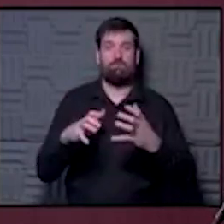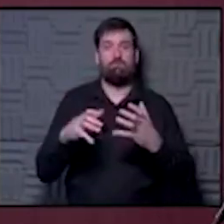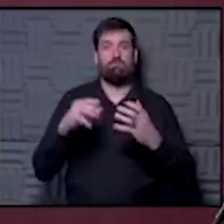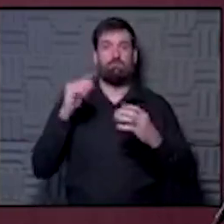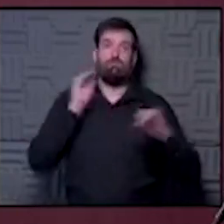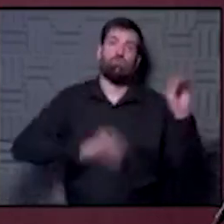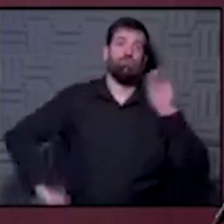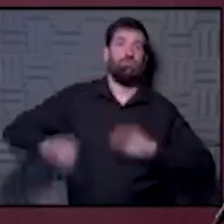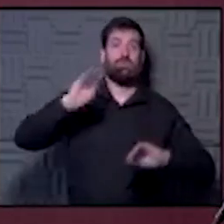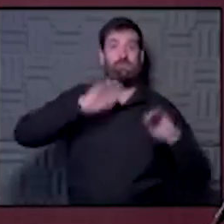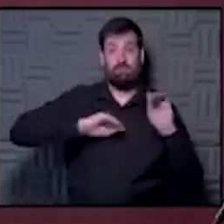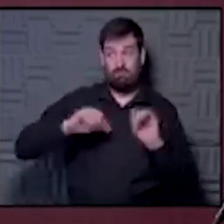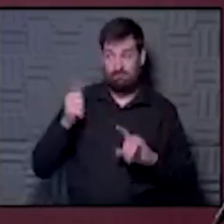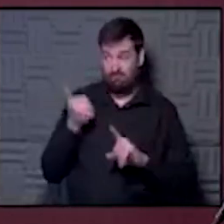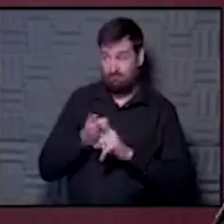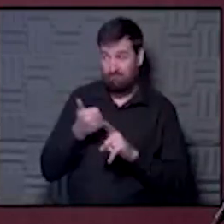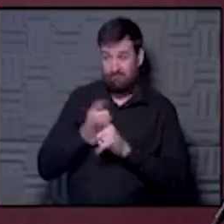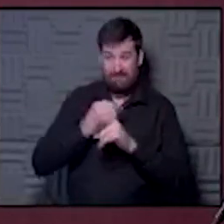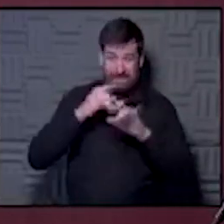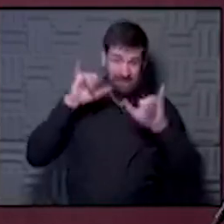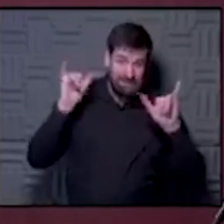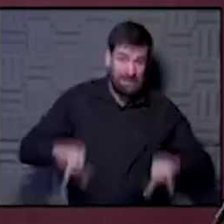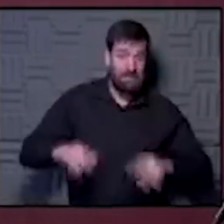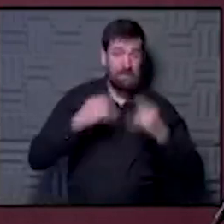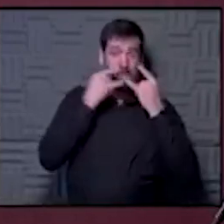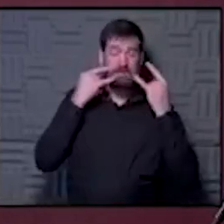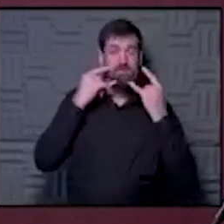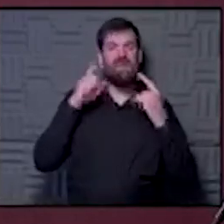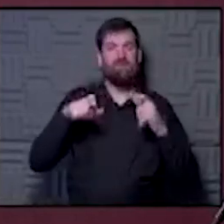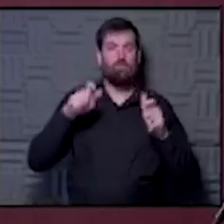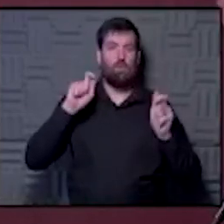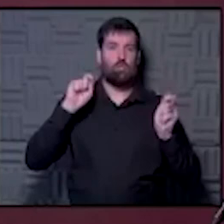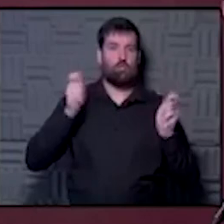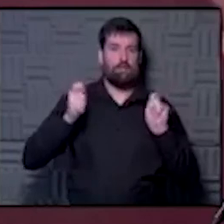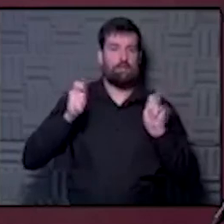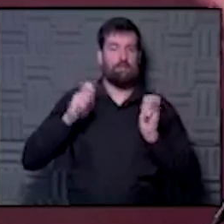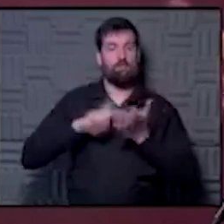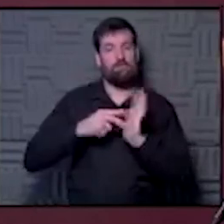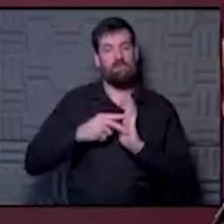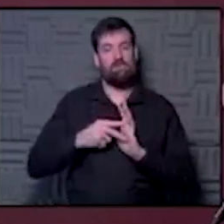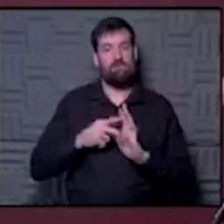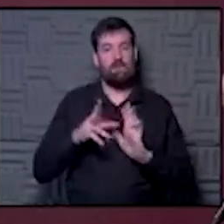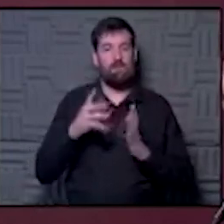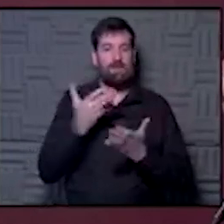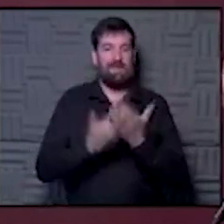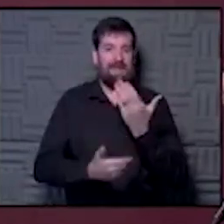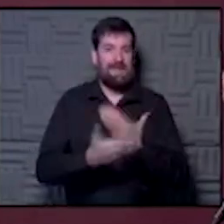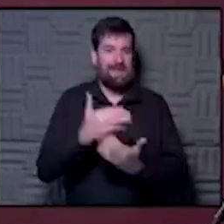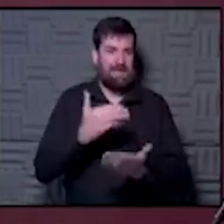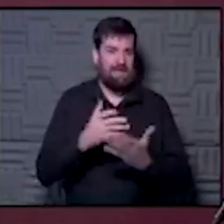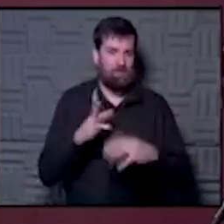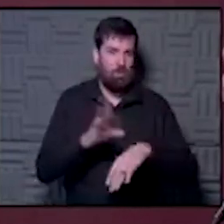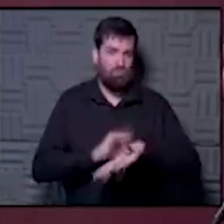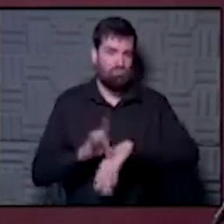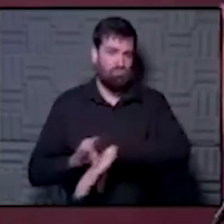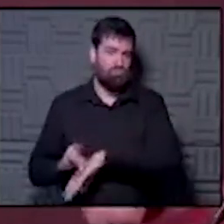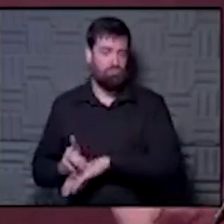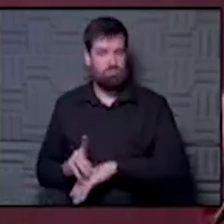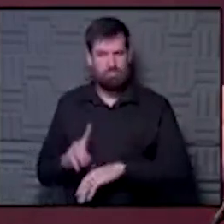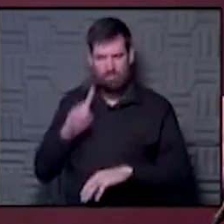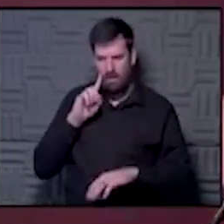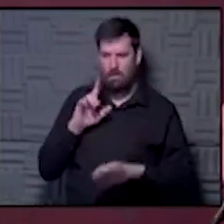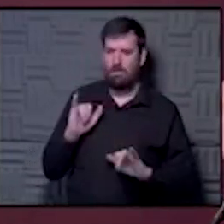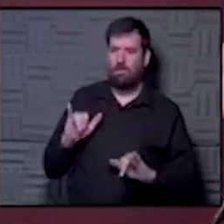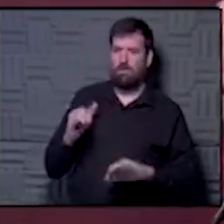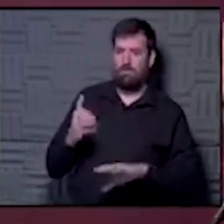around, the likelihood of that mask's name place is pretty low. So you're going to have to adjust it, which means you now have contaminated your hands. And you may not think before you